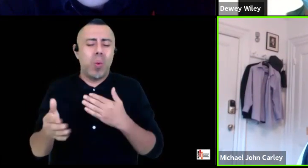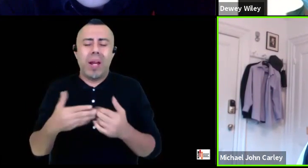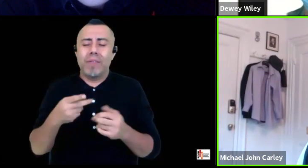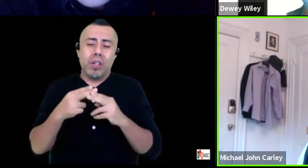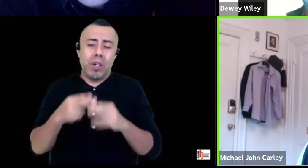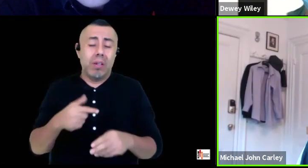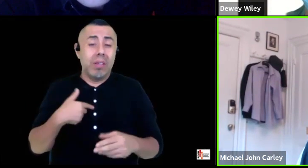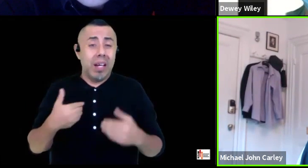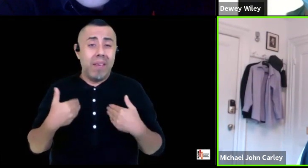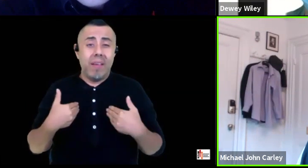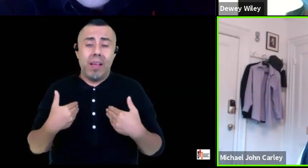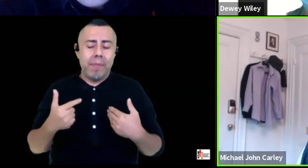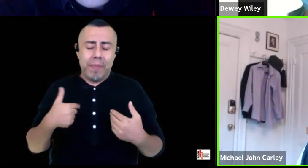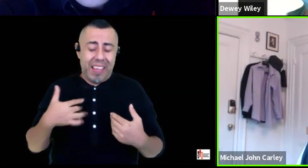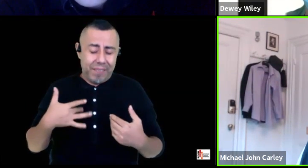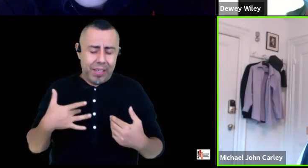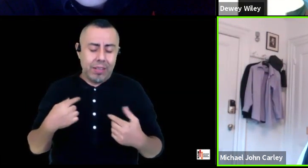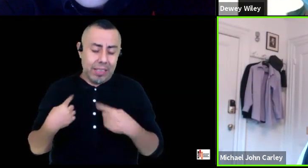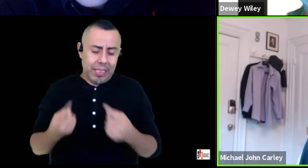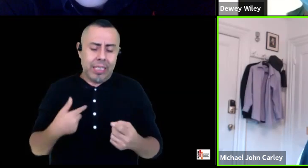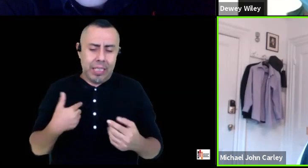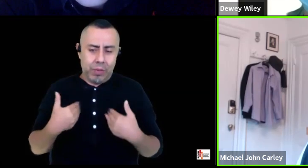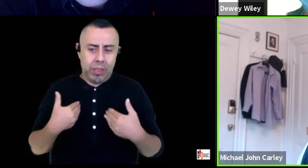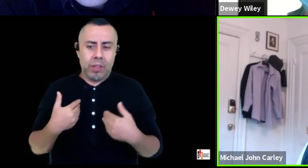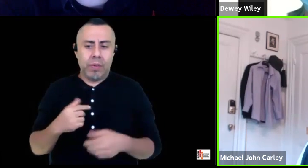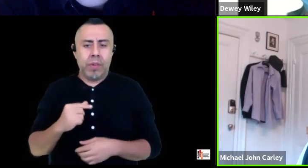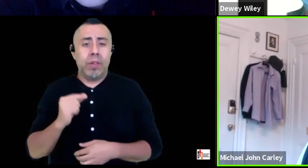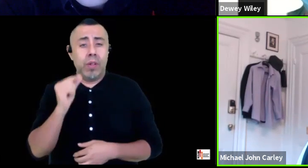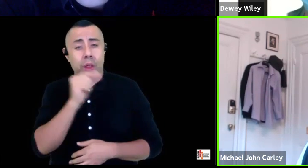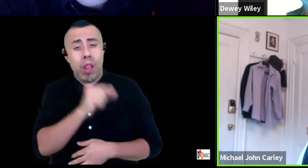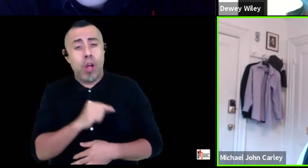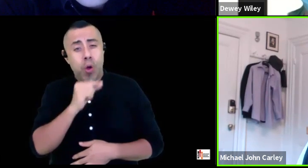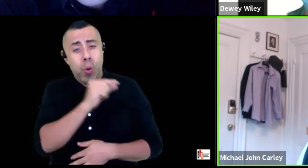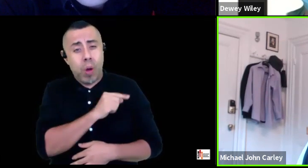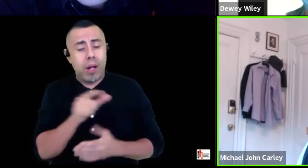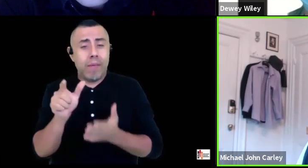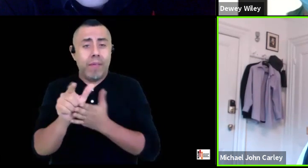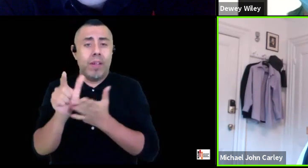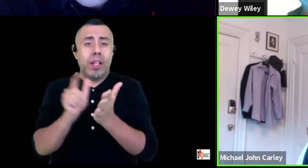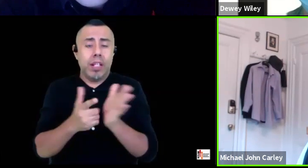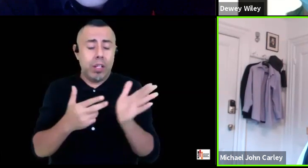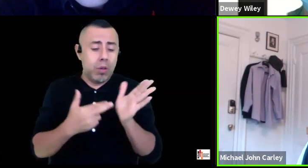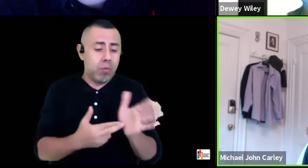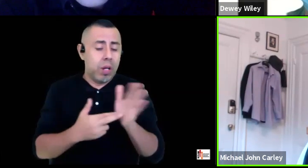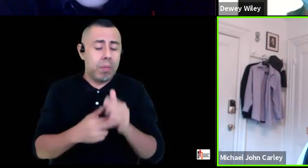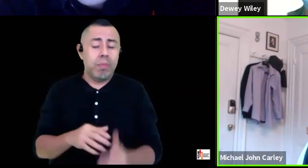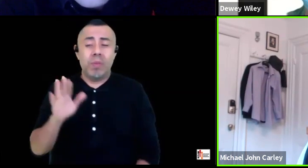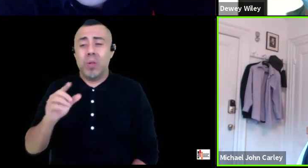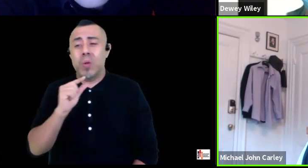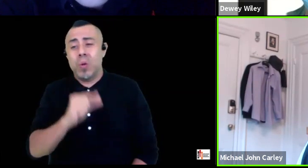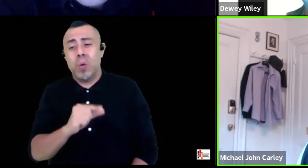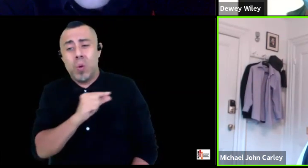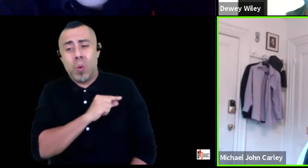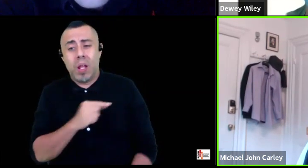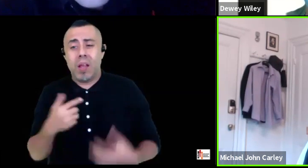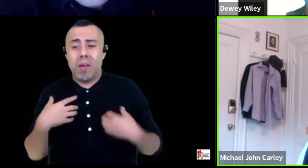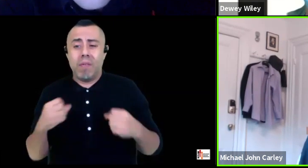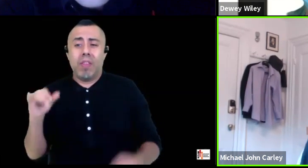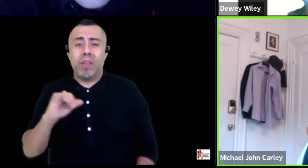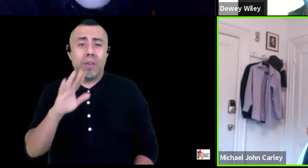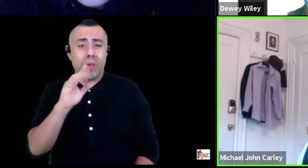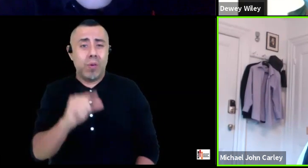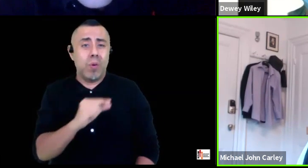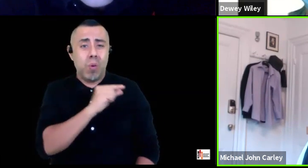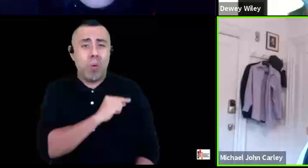age that um the quality of legal representation you've got the quality of health care you've got and the quality of education you've got